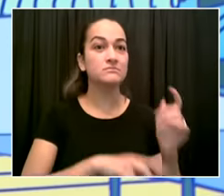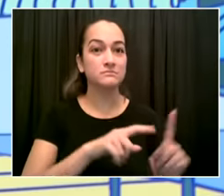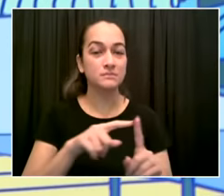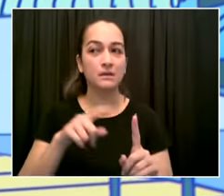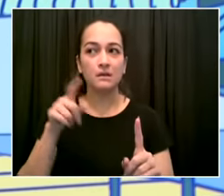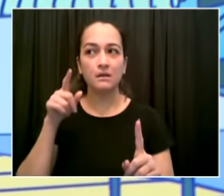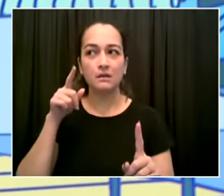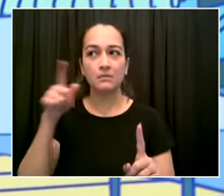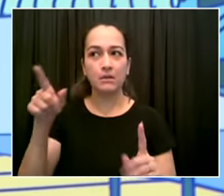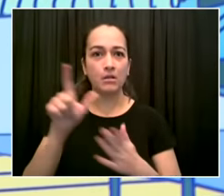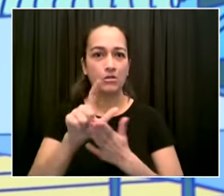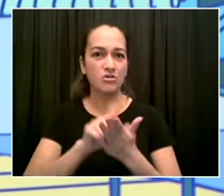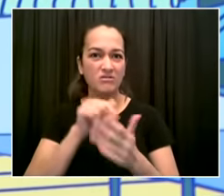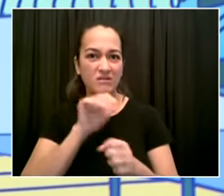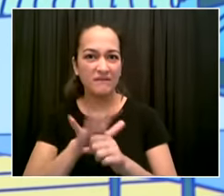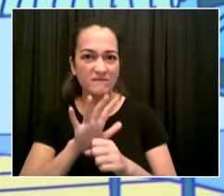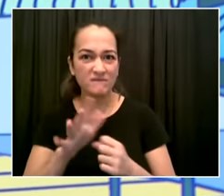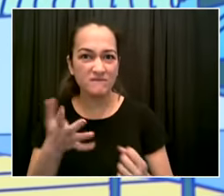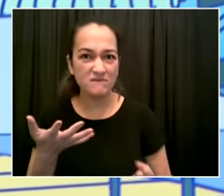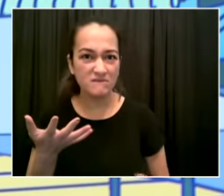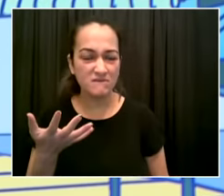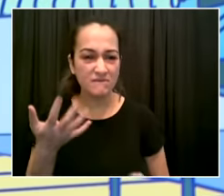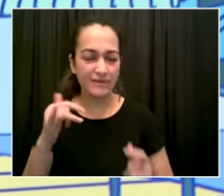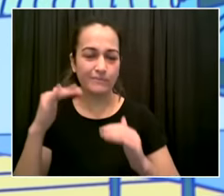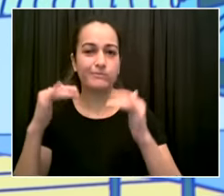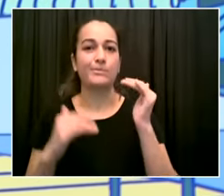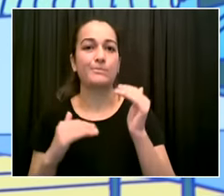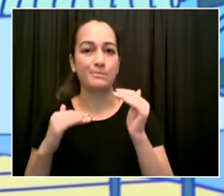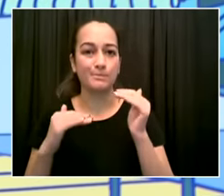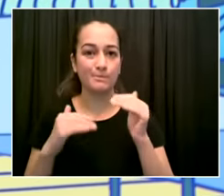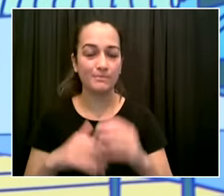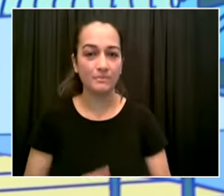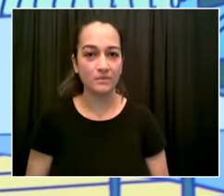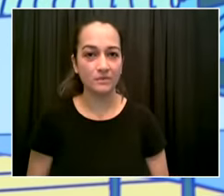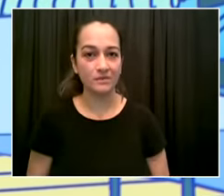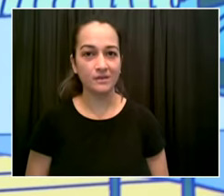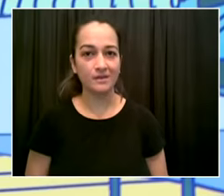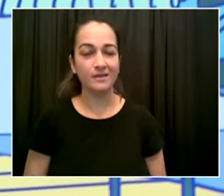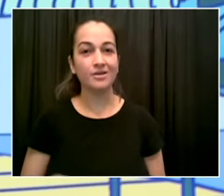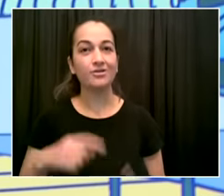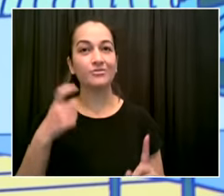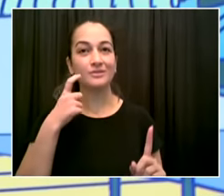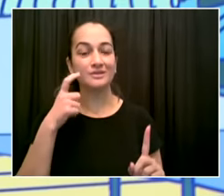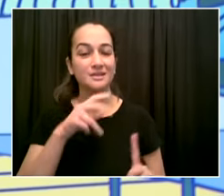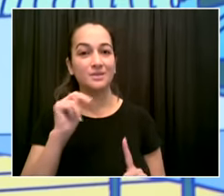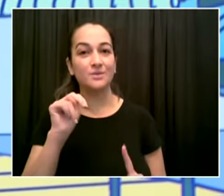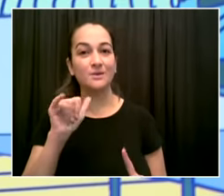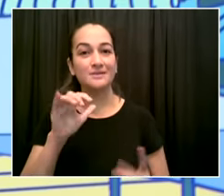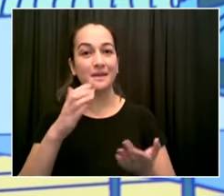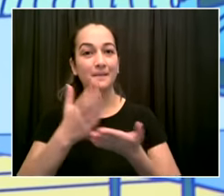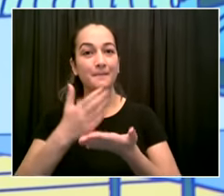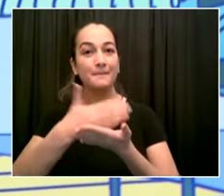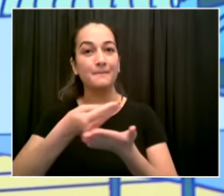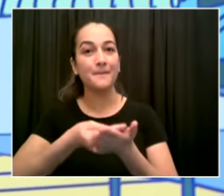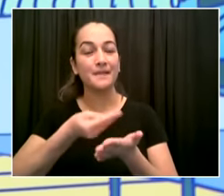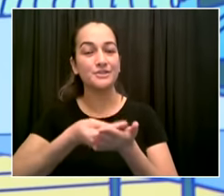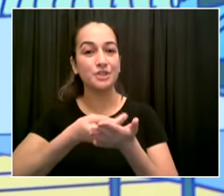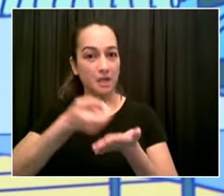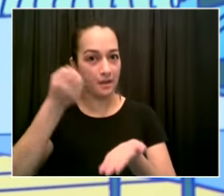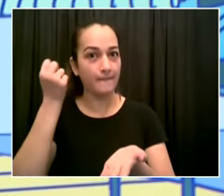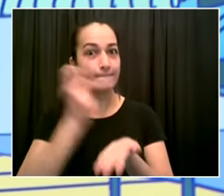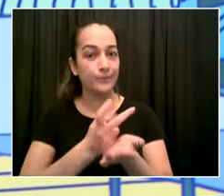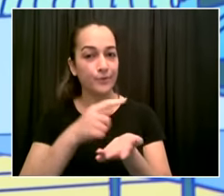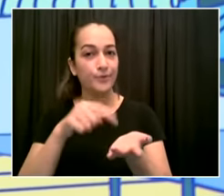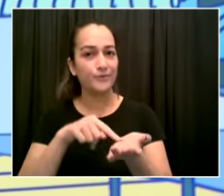whether there would be money going to hire attorneys in that office uh you you thought there would be but you weren't sure it